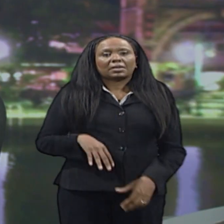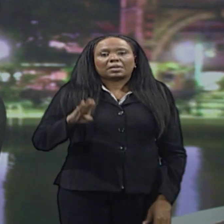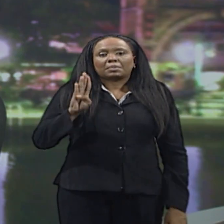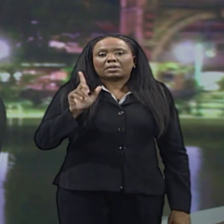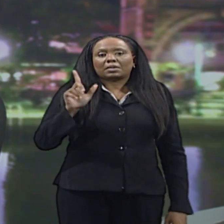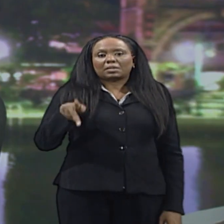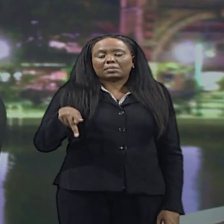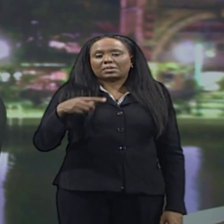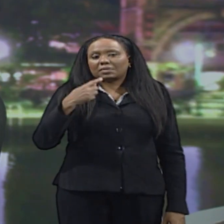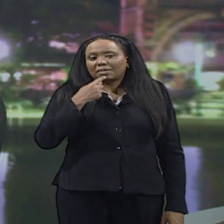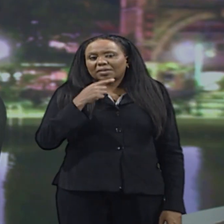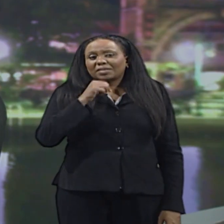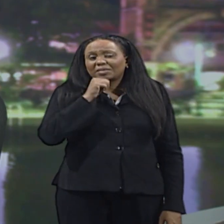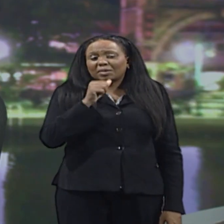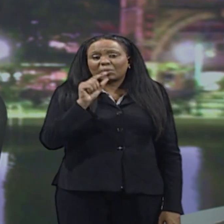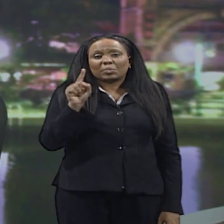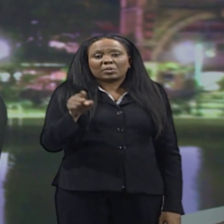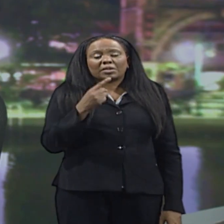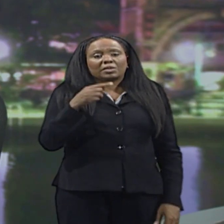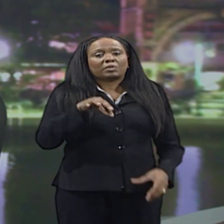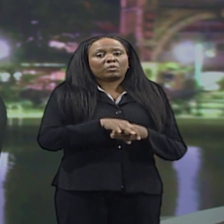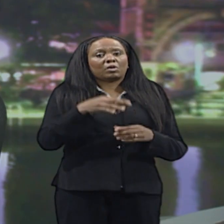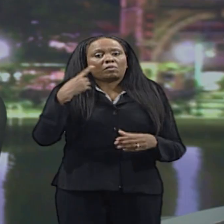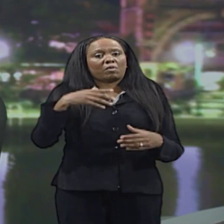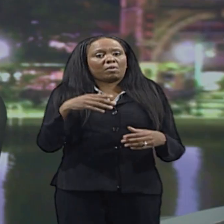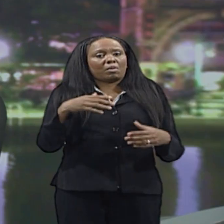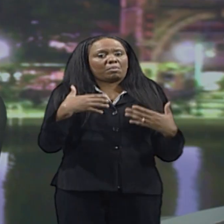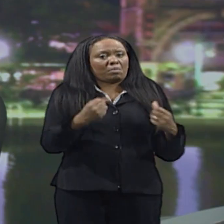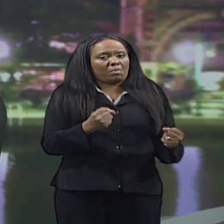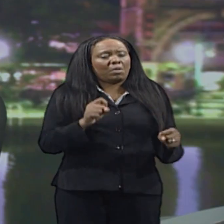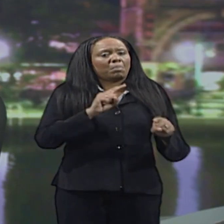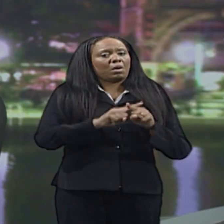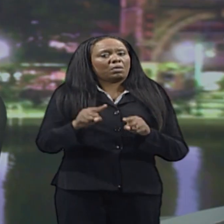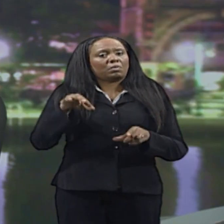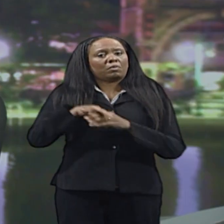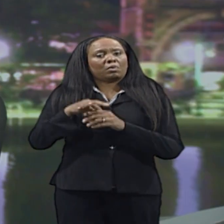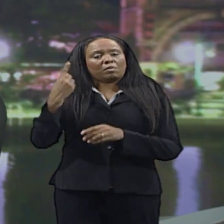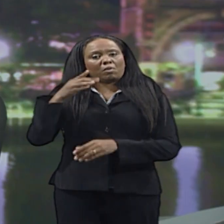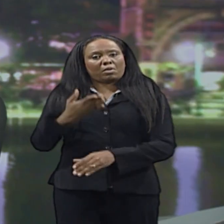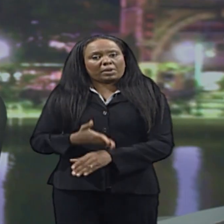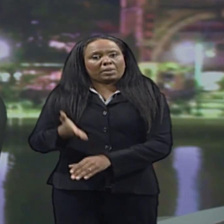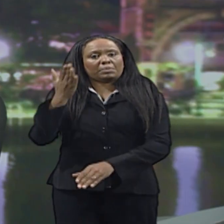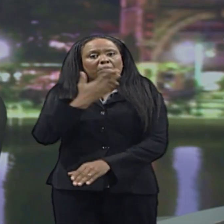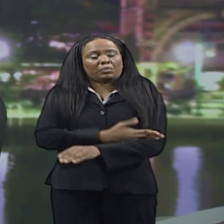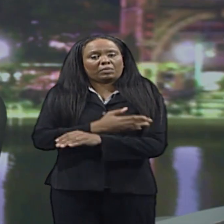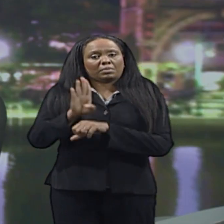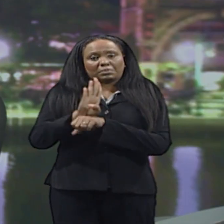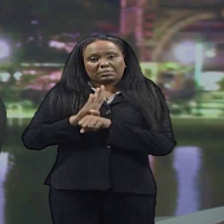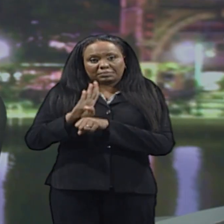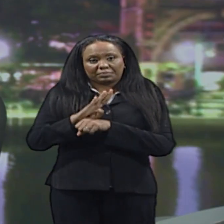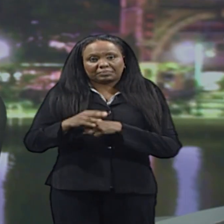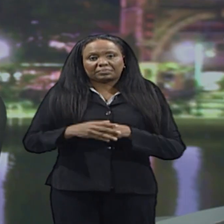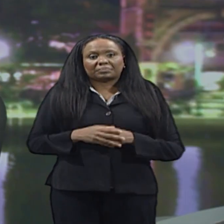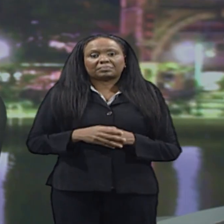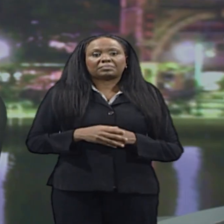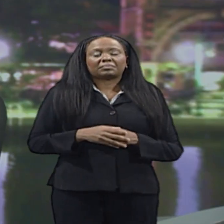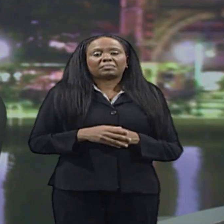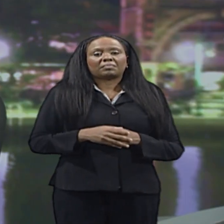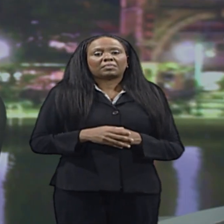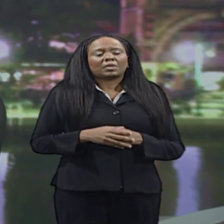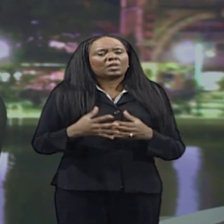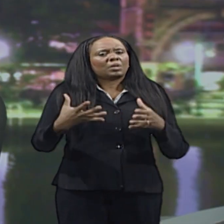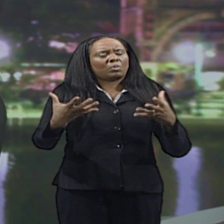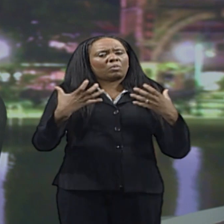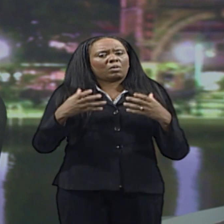general election not as a vote for power, but a vote for the empowerment of the country. With the empowerment of people